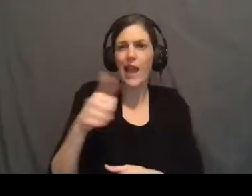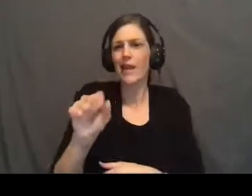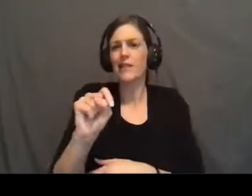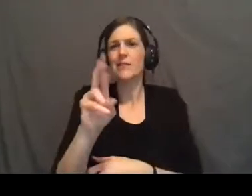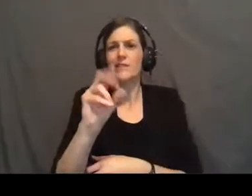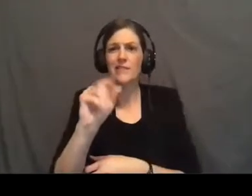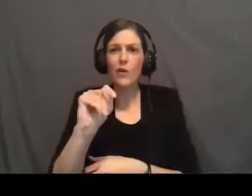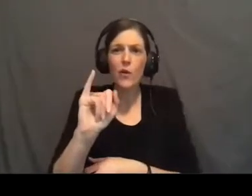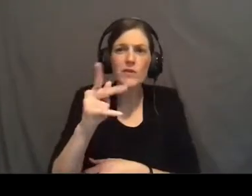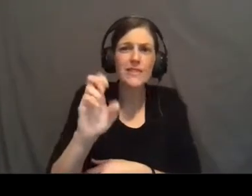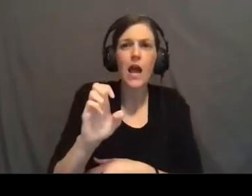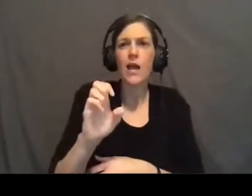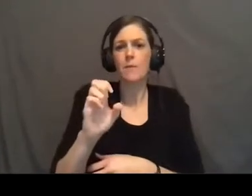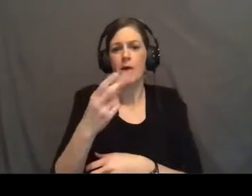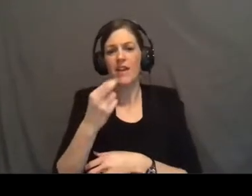savior of humanity.